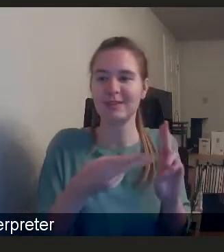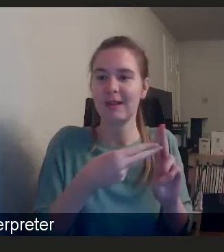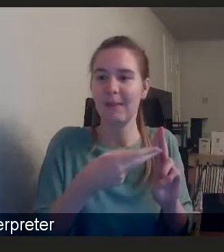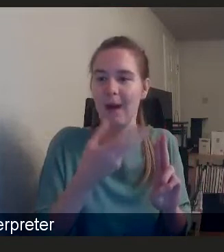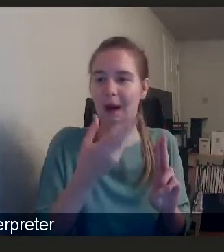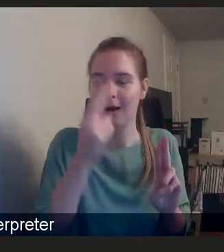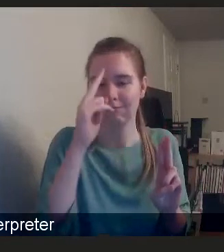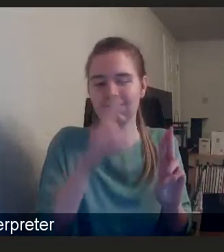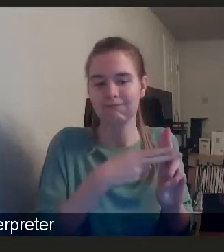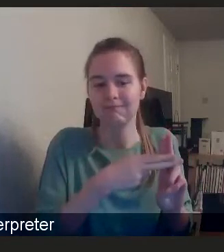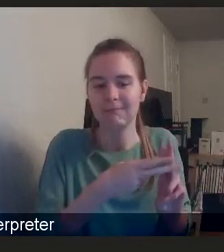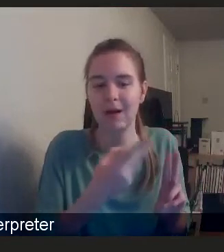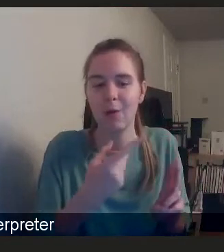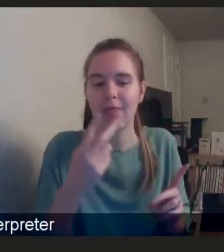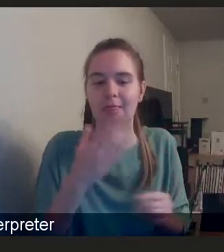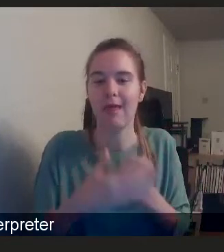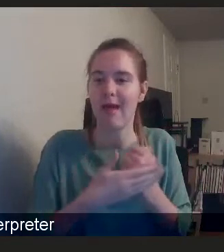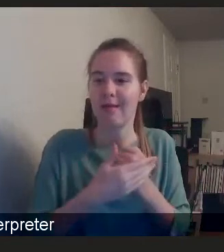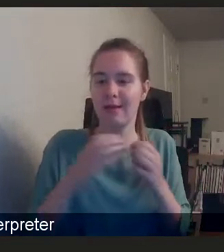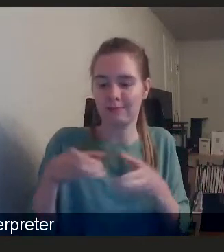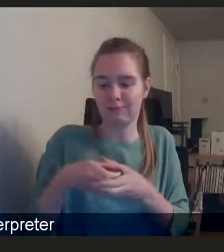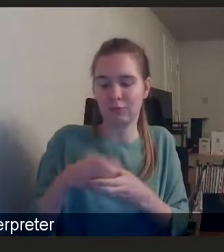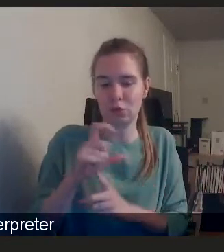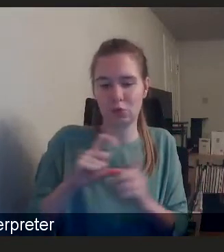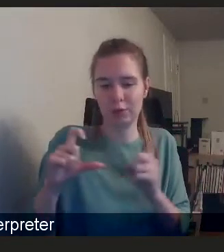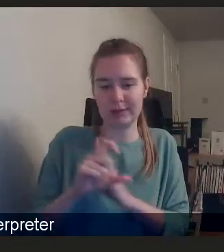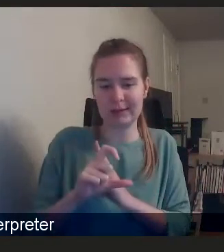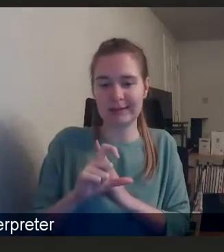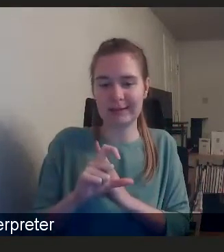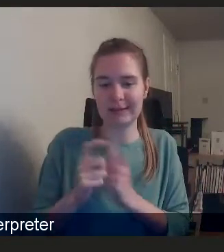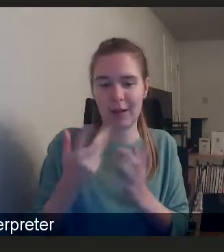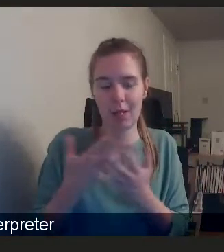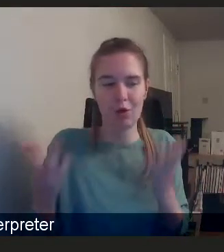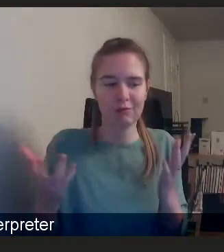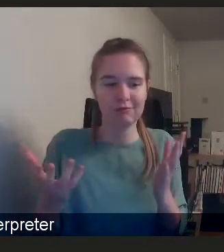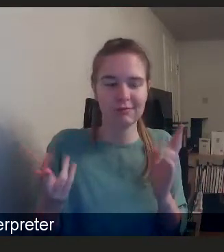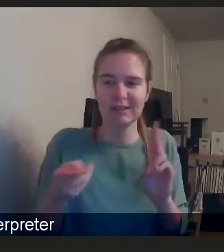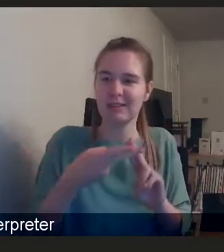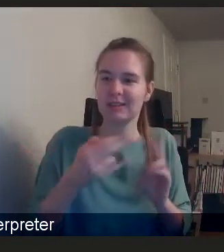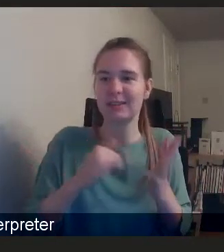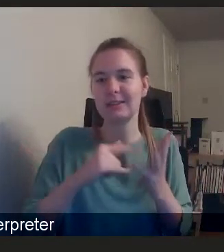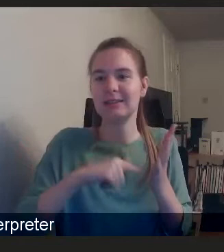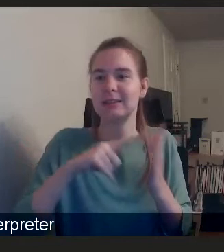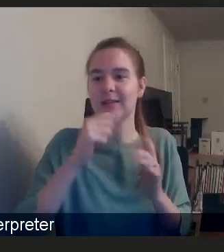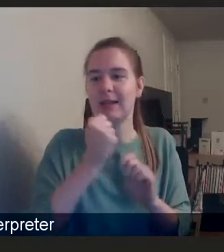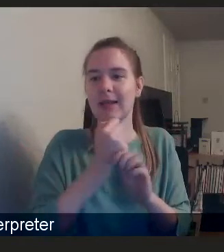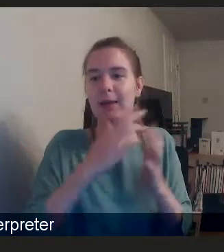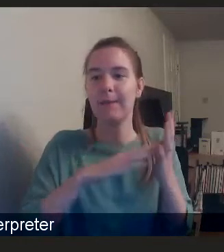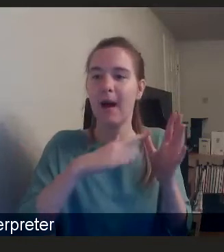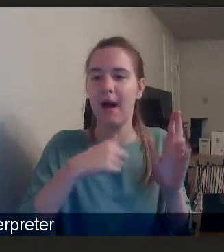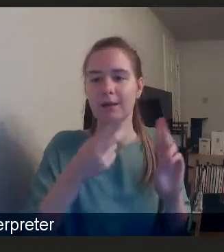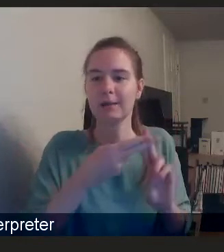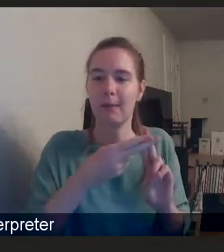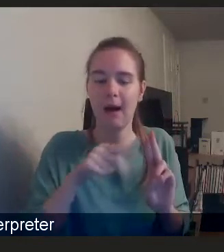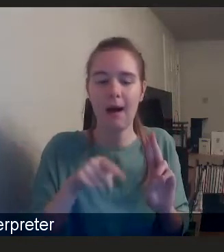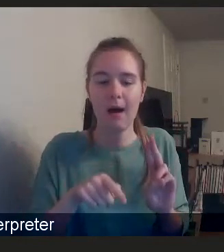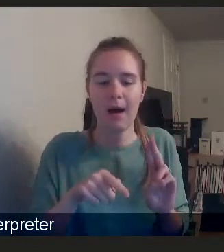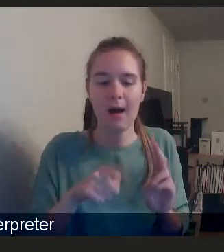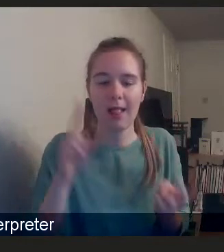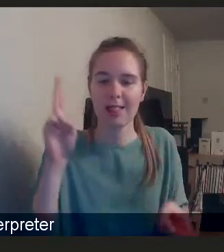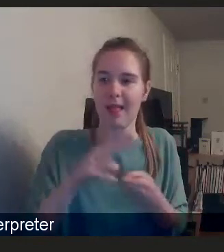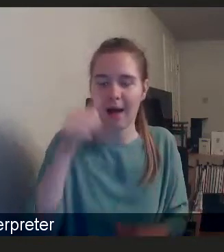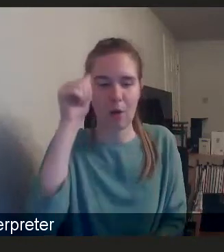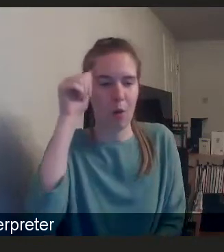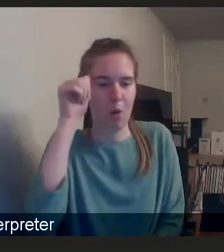ethnic communities themselves. So there's still quite a lot of stigma and, you know, a lack of awareness